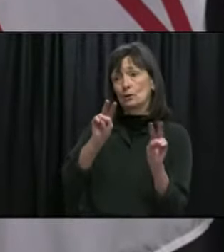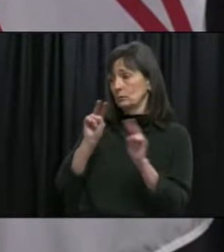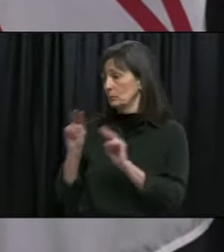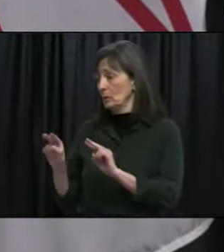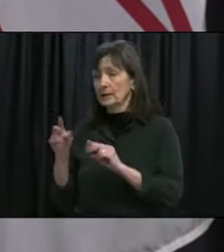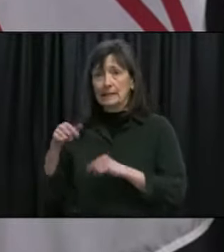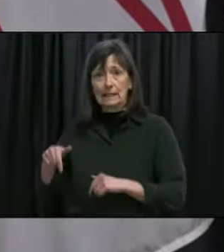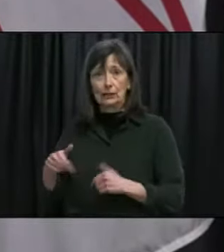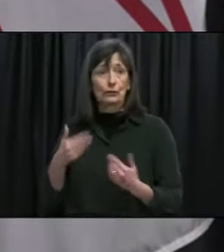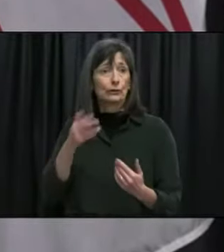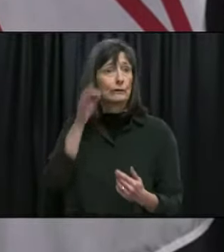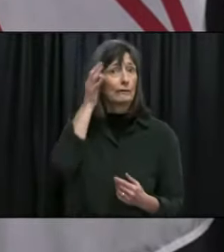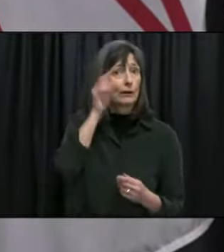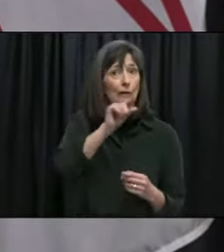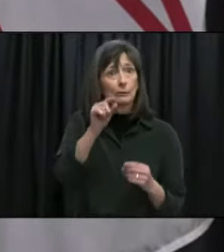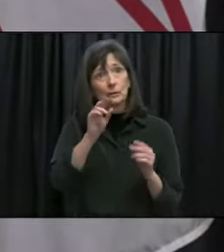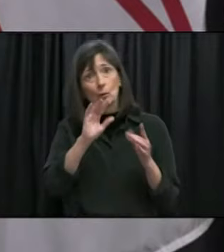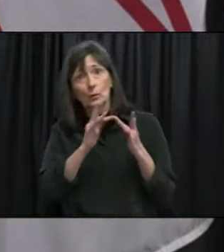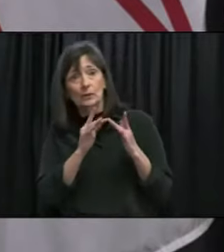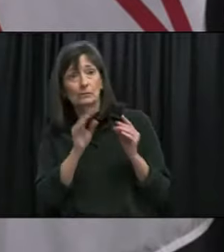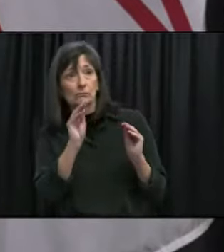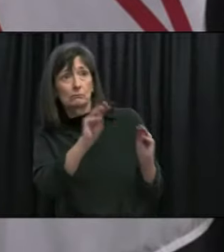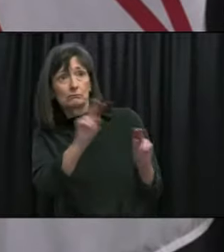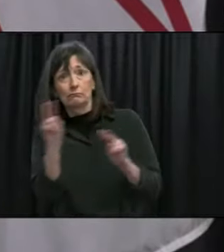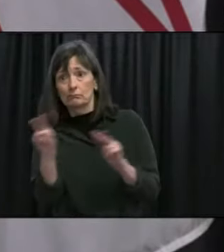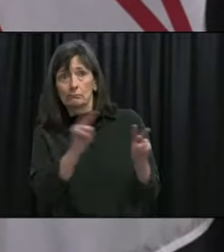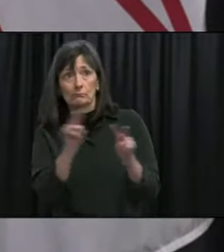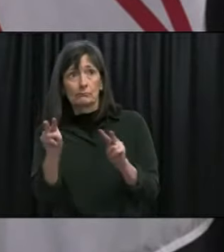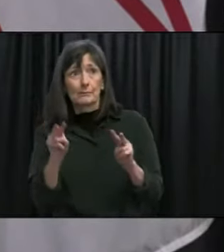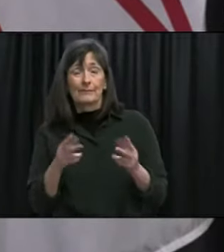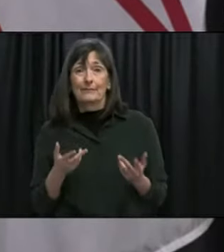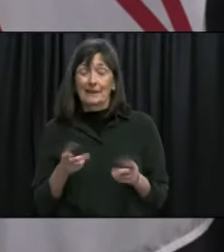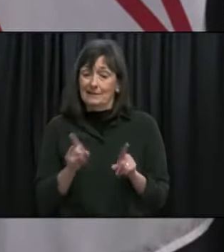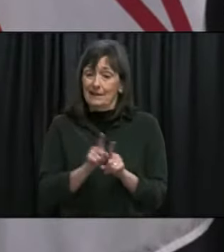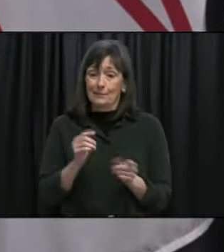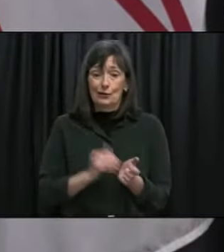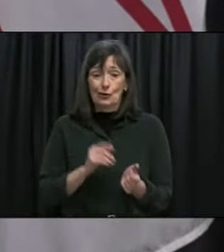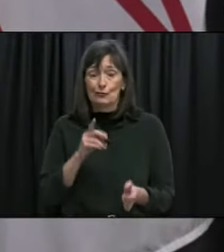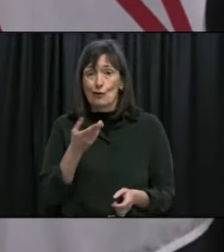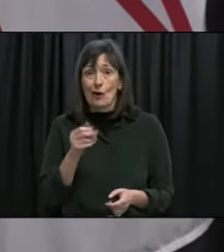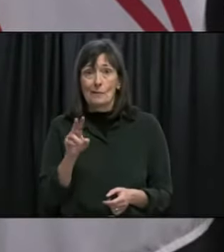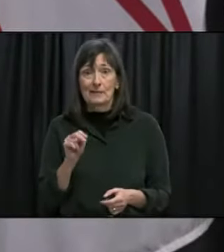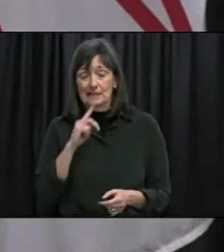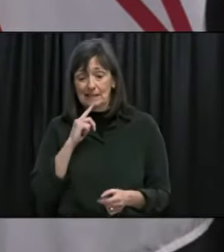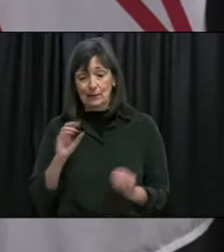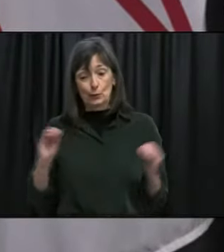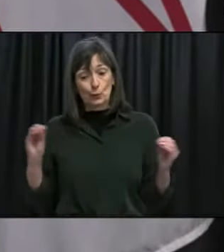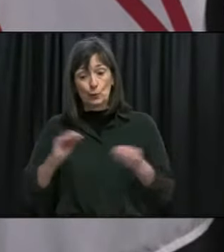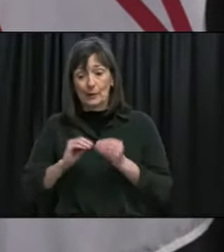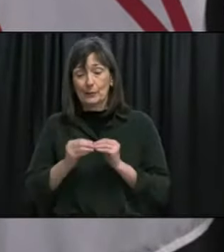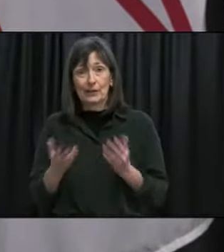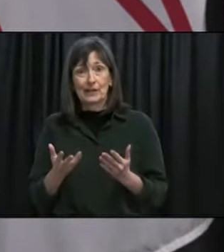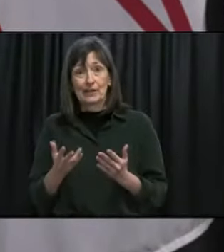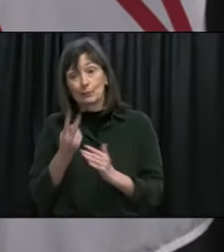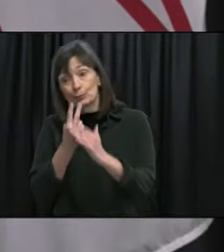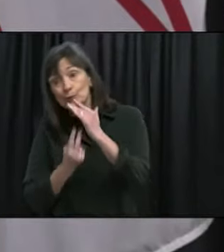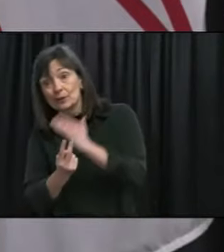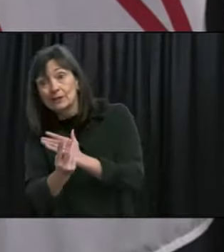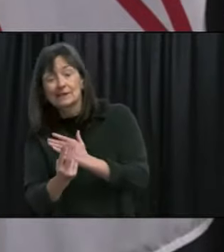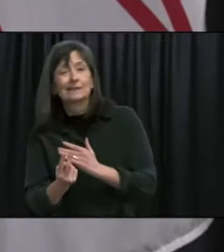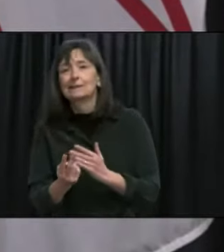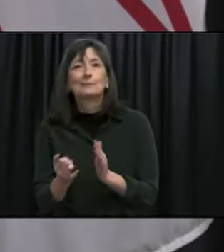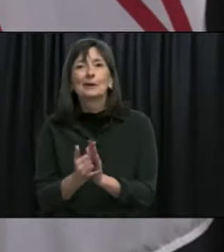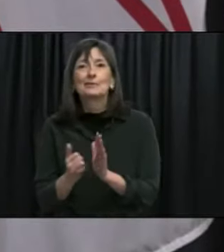respect to the modeling as Dr. Raman suggested there was no cases so in the absence of cases it's difficult to model and he even said that back